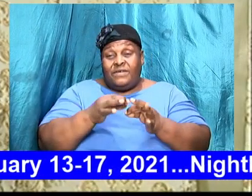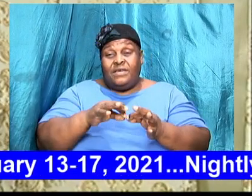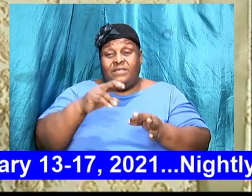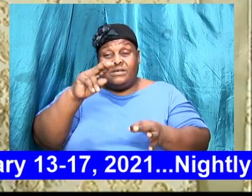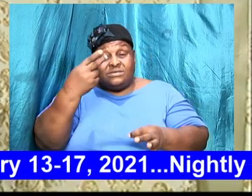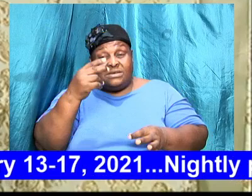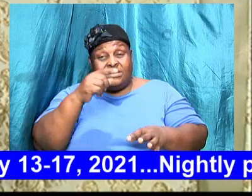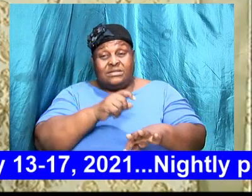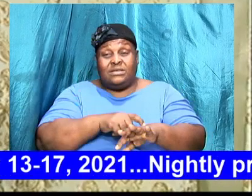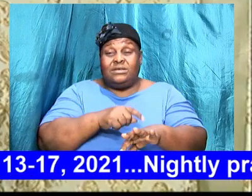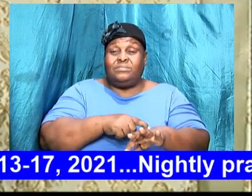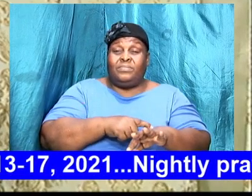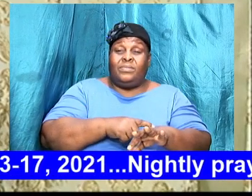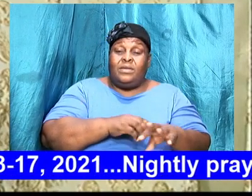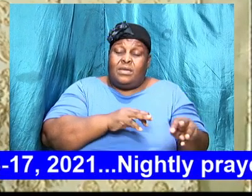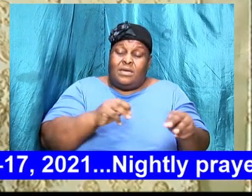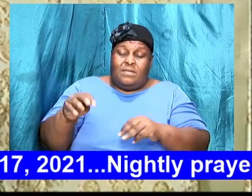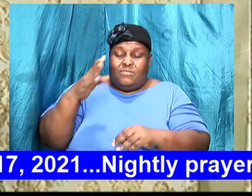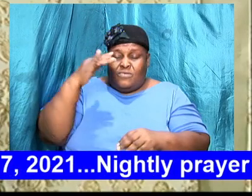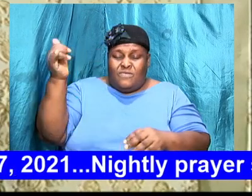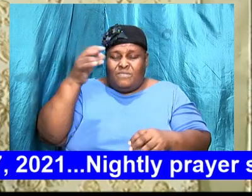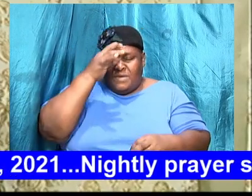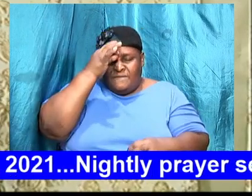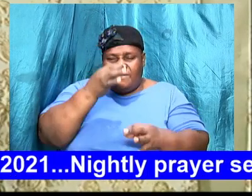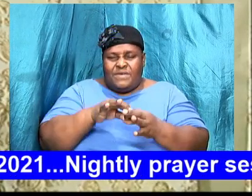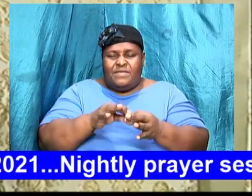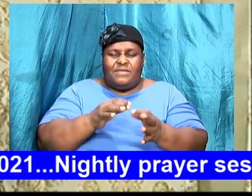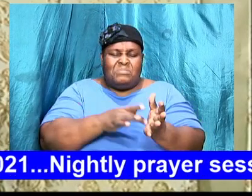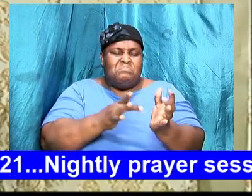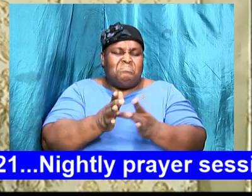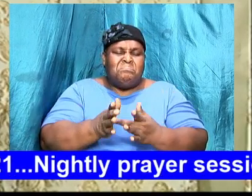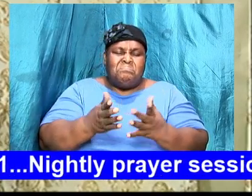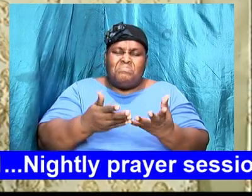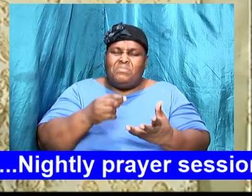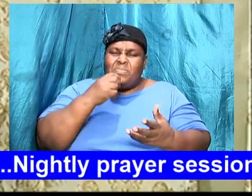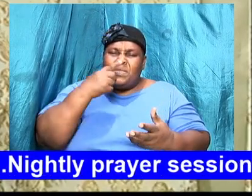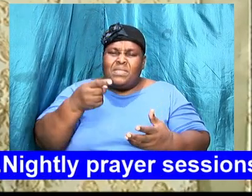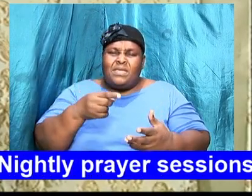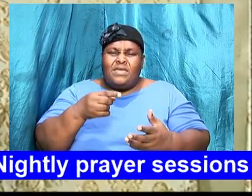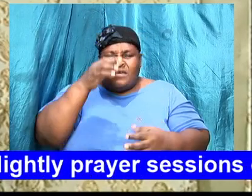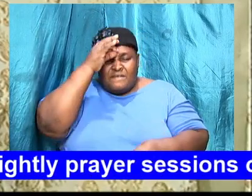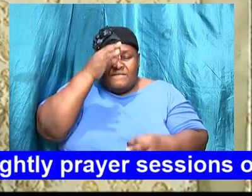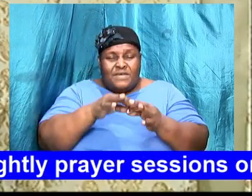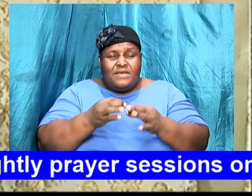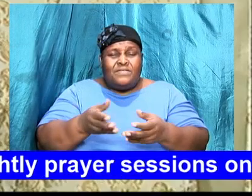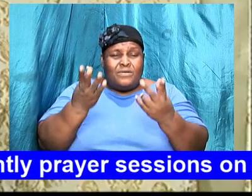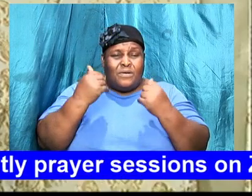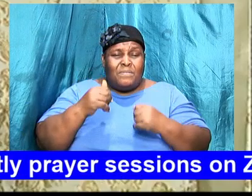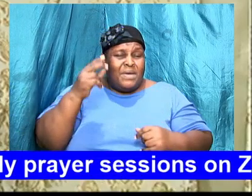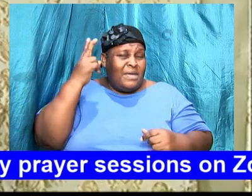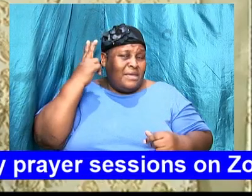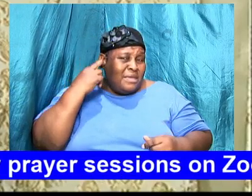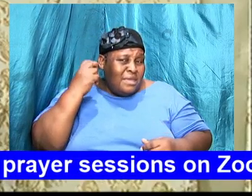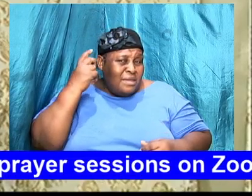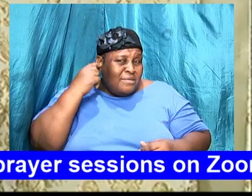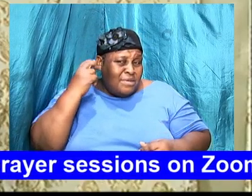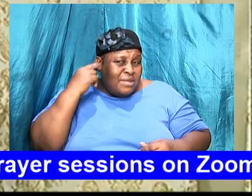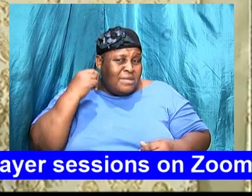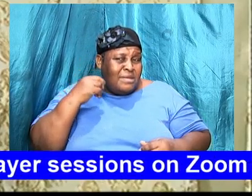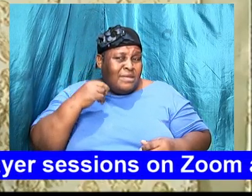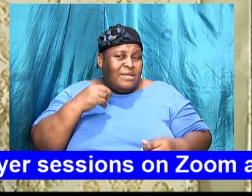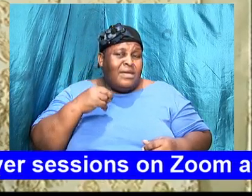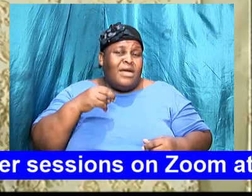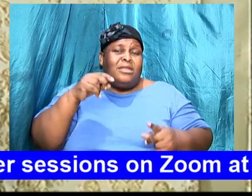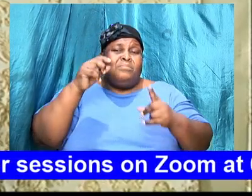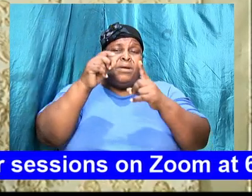thing that we are going to do is to move by faith. The Bible says faith comes by hearing and that by